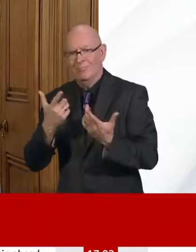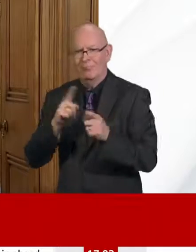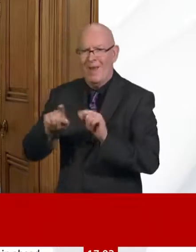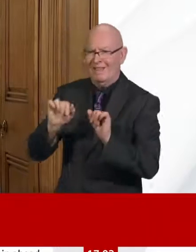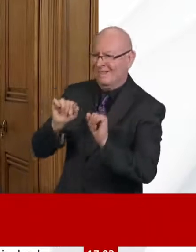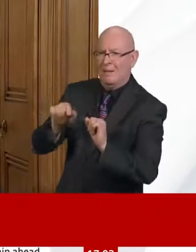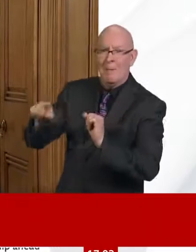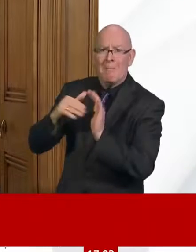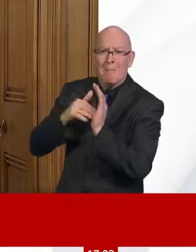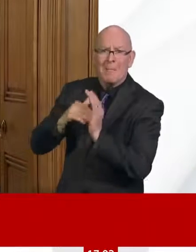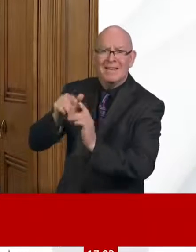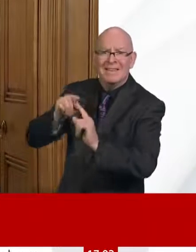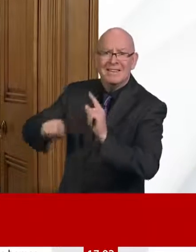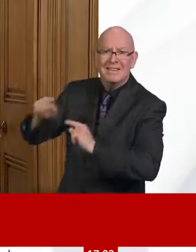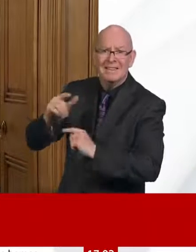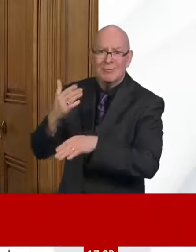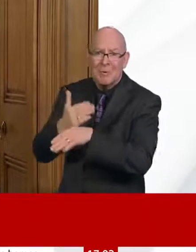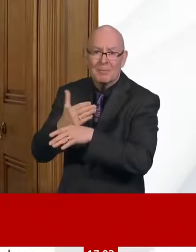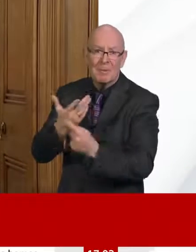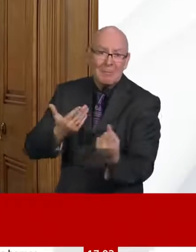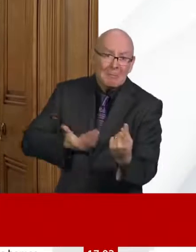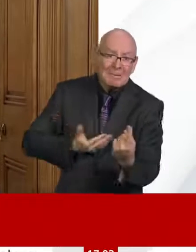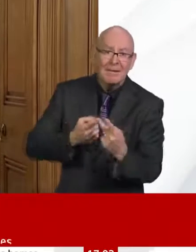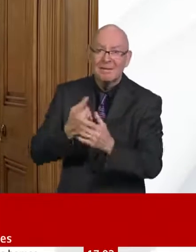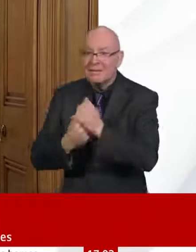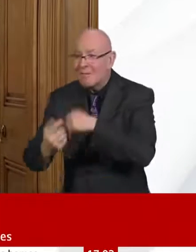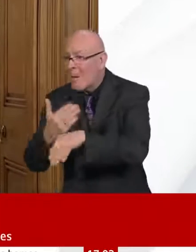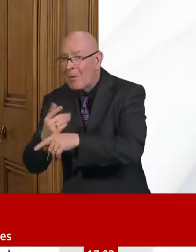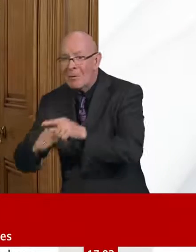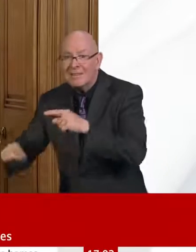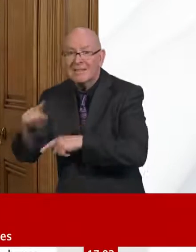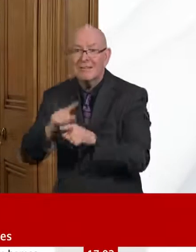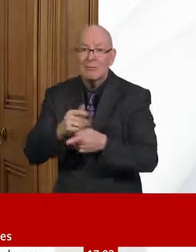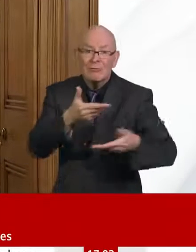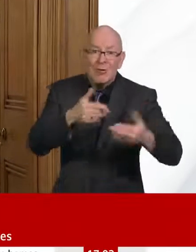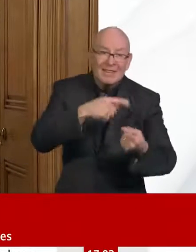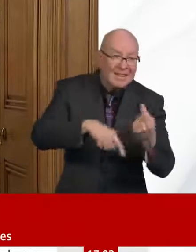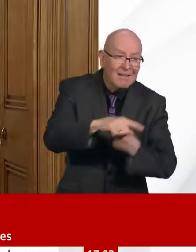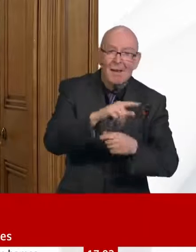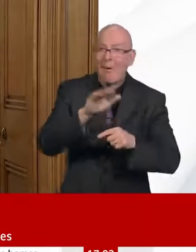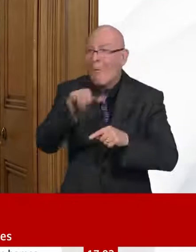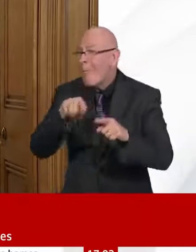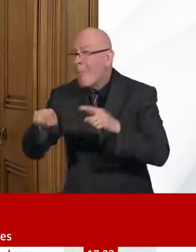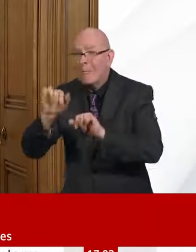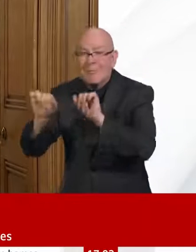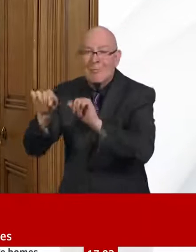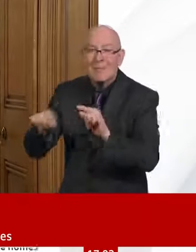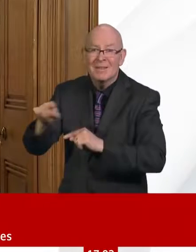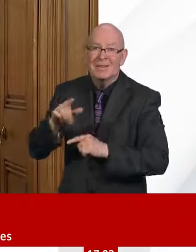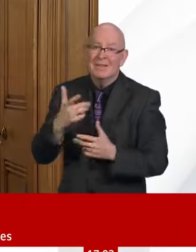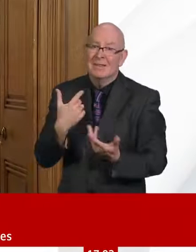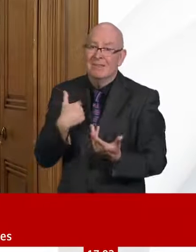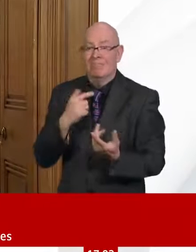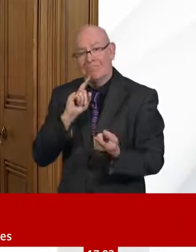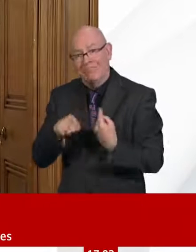can, as quickly as possible, get people back to work, get businesses moving again and recover our economy.